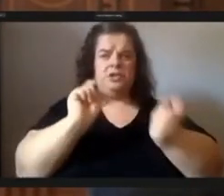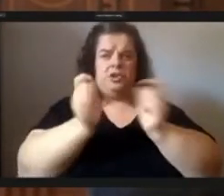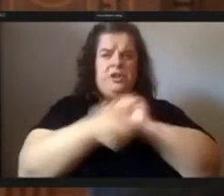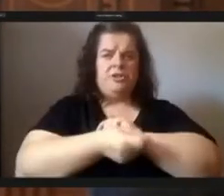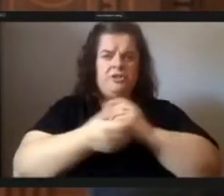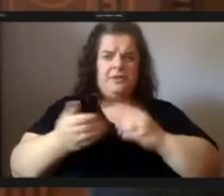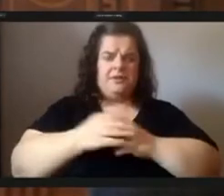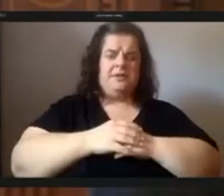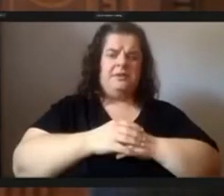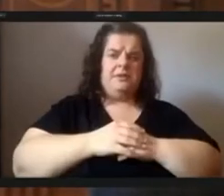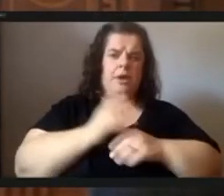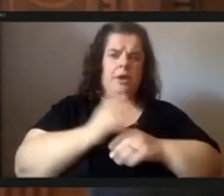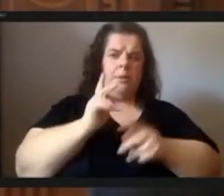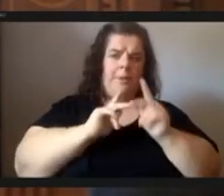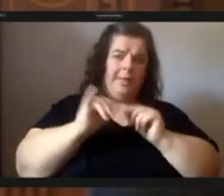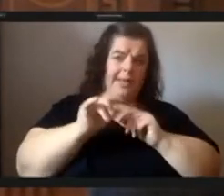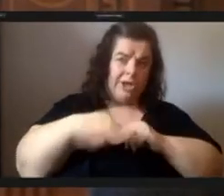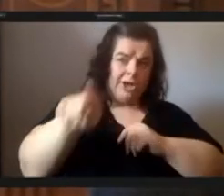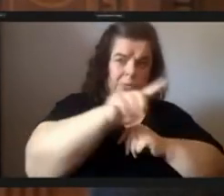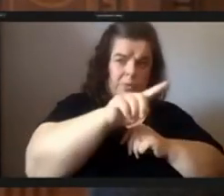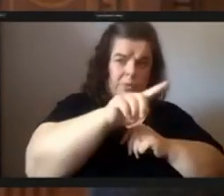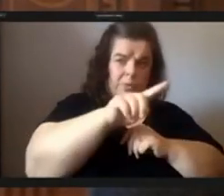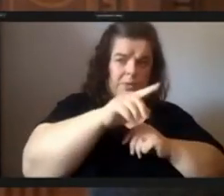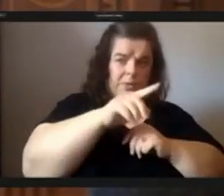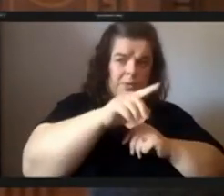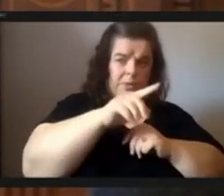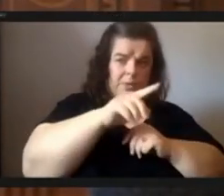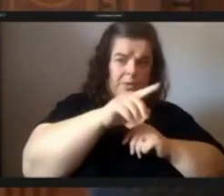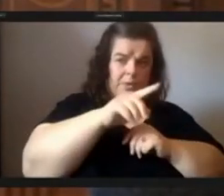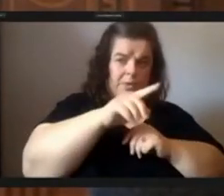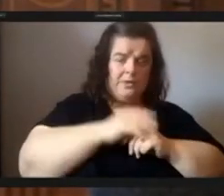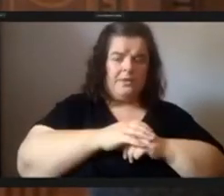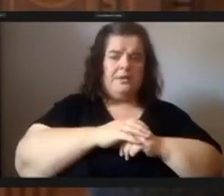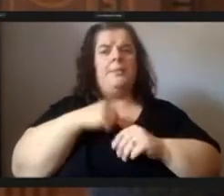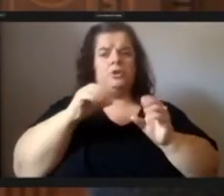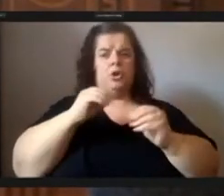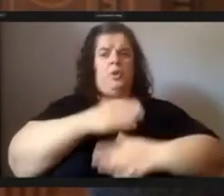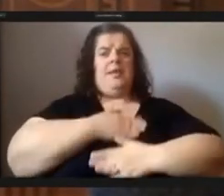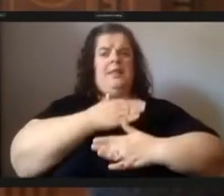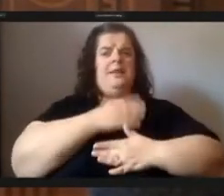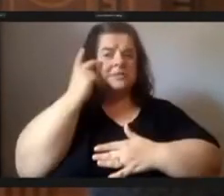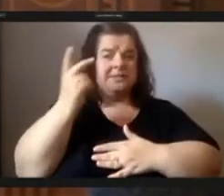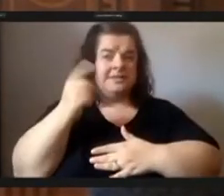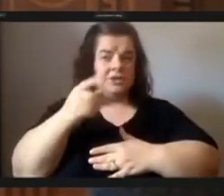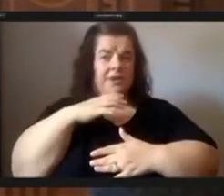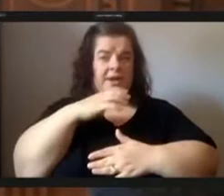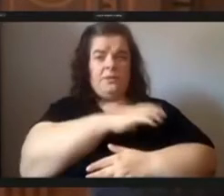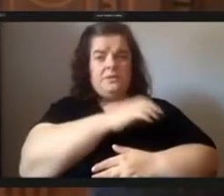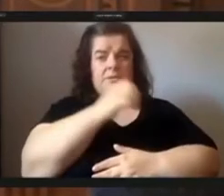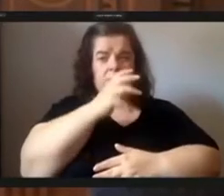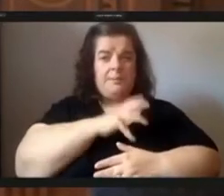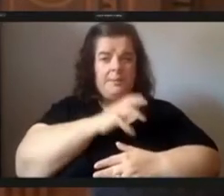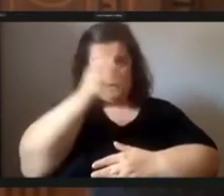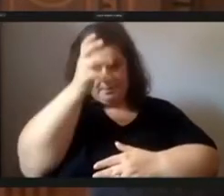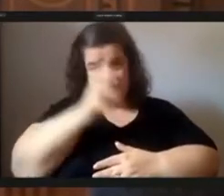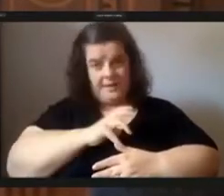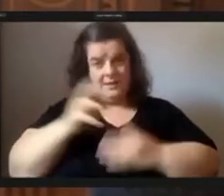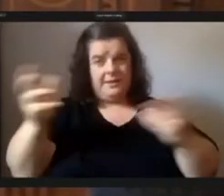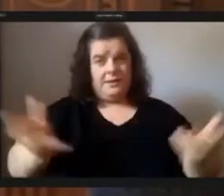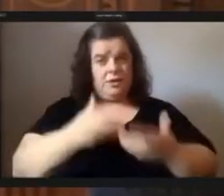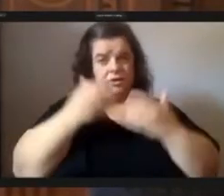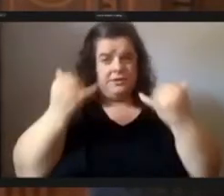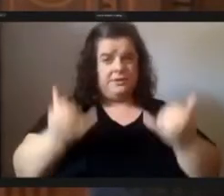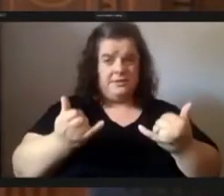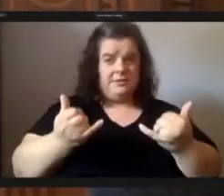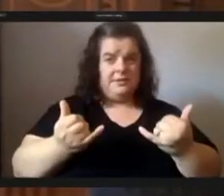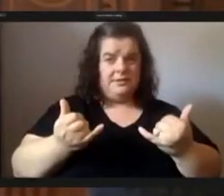like you and i'm so glad that to see you council women and men here today and i'd